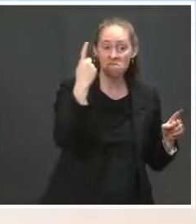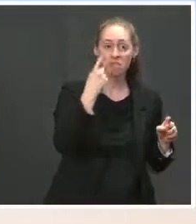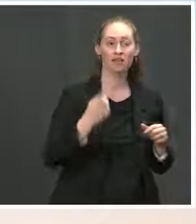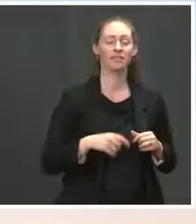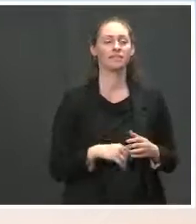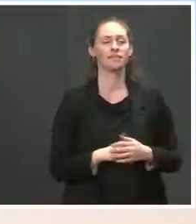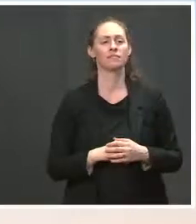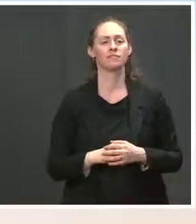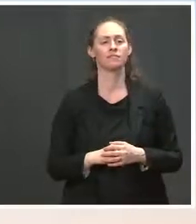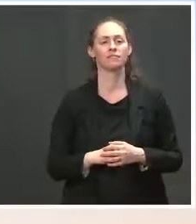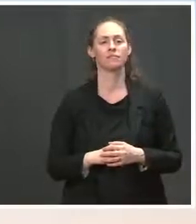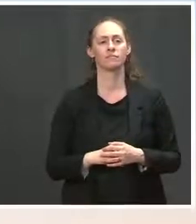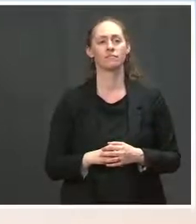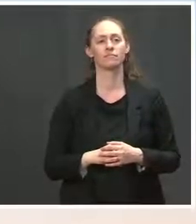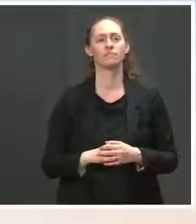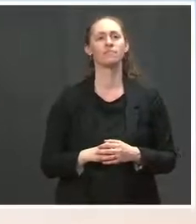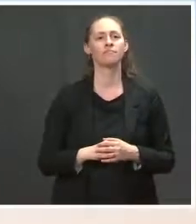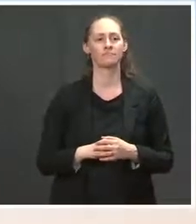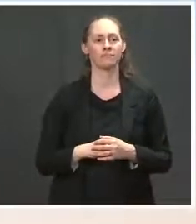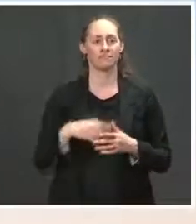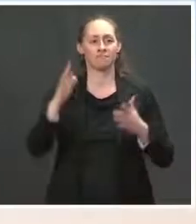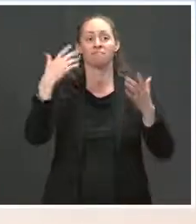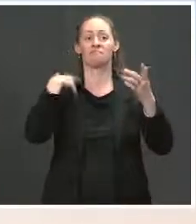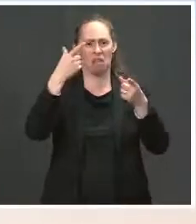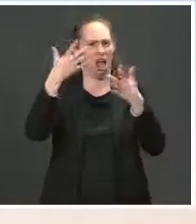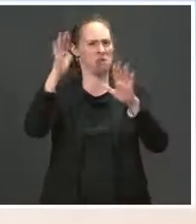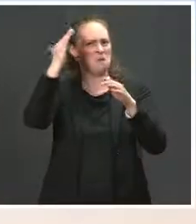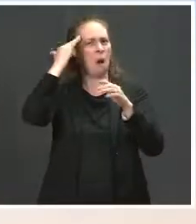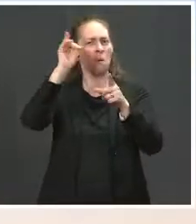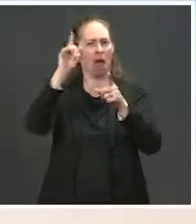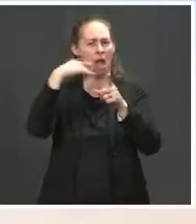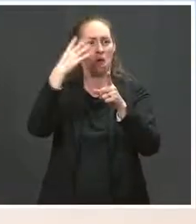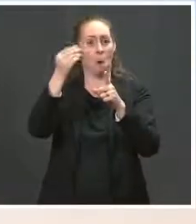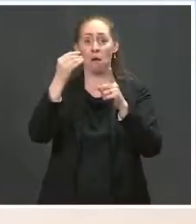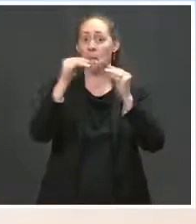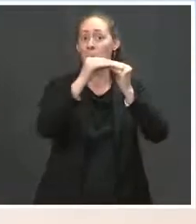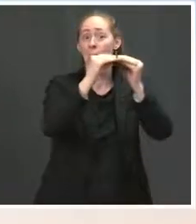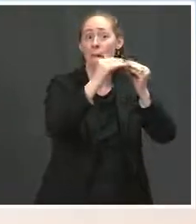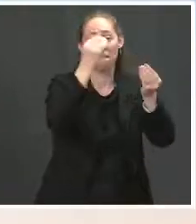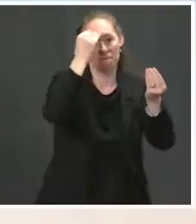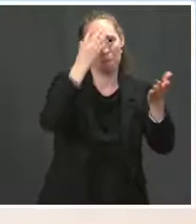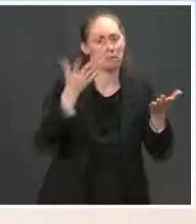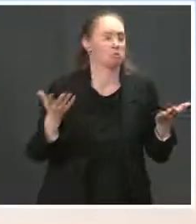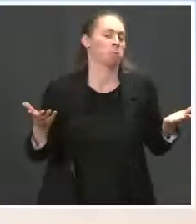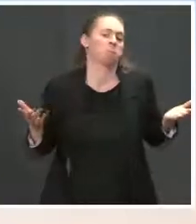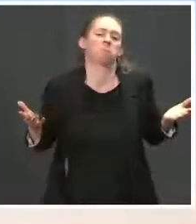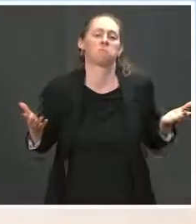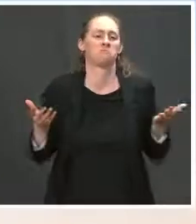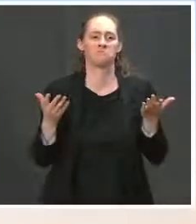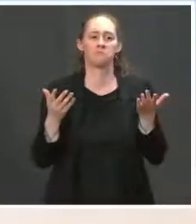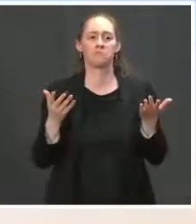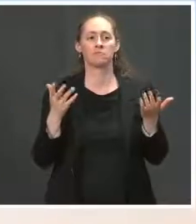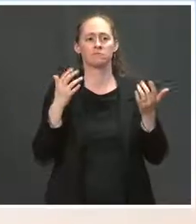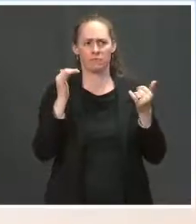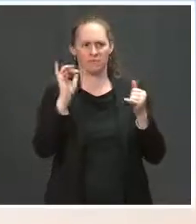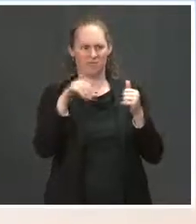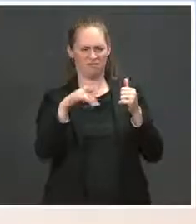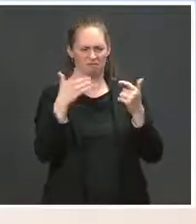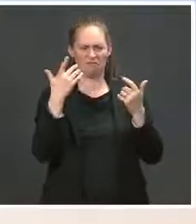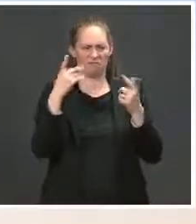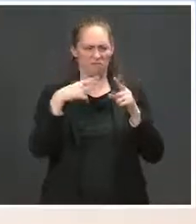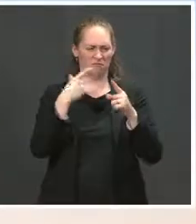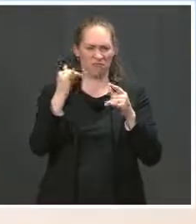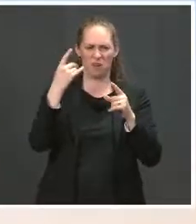this point in time. I don't have any additional stops to add, but the trip is two months away, a month away, six weeks away.